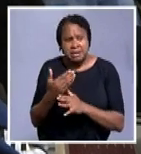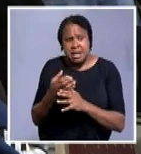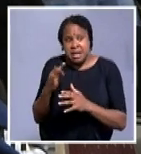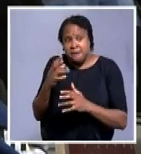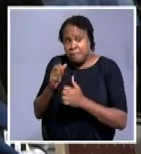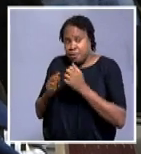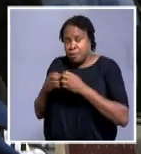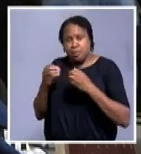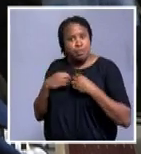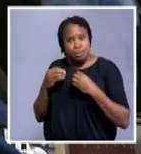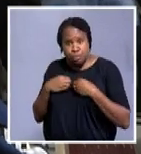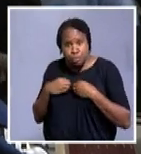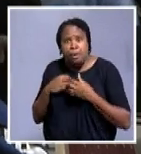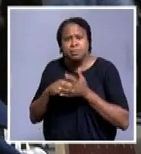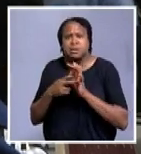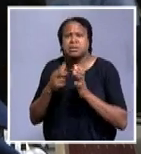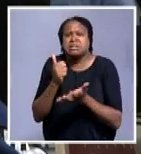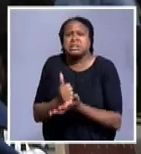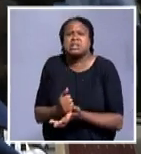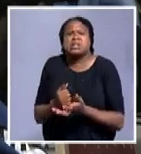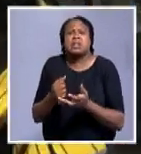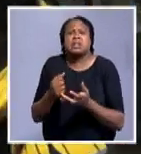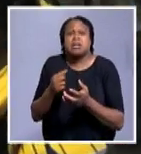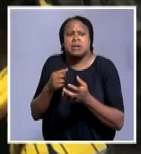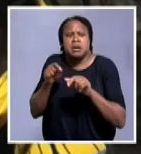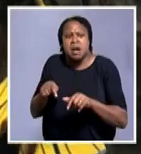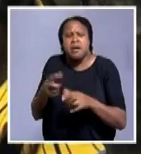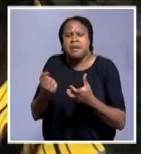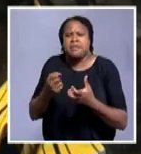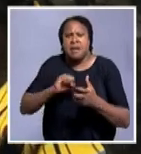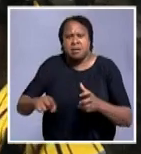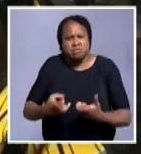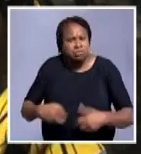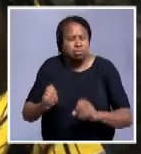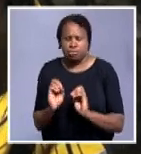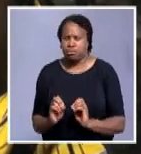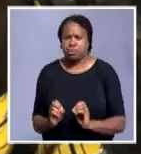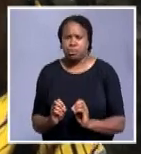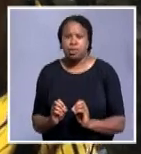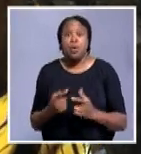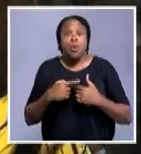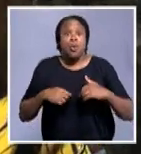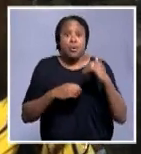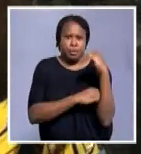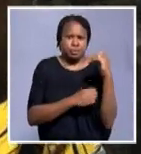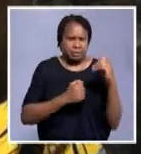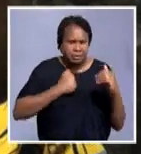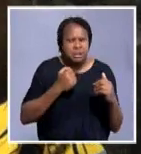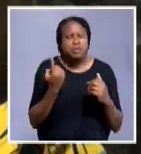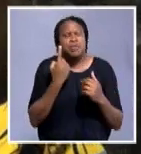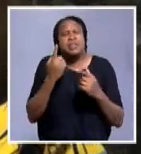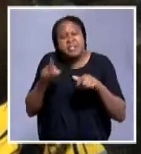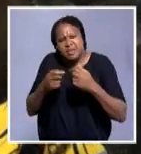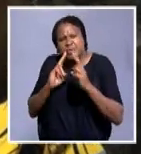problem, we would not be sitting where we are finding ourselves today. So for us as the Law Reform and Development Commission, all the issues that will be discussed at the